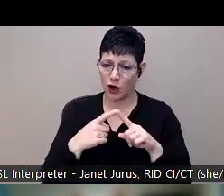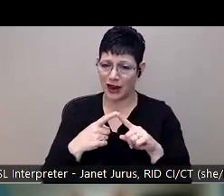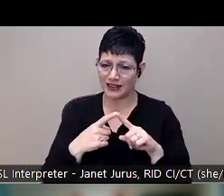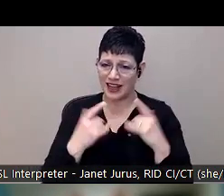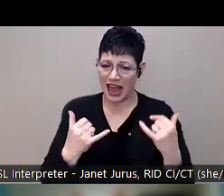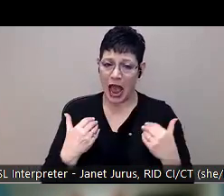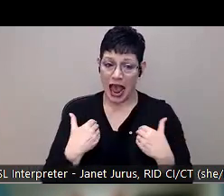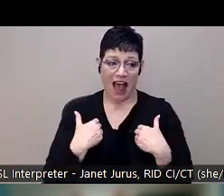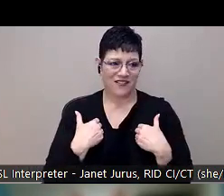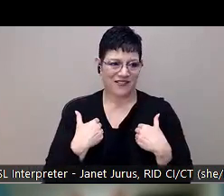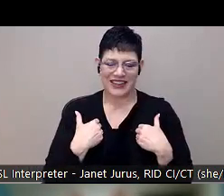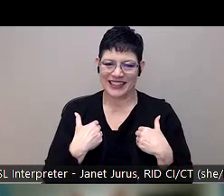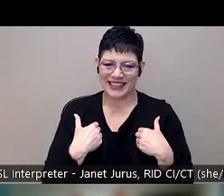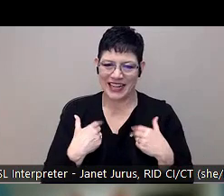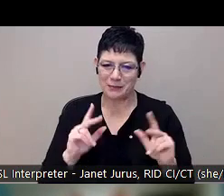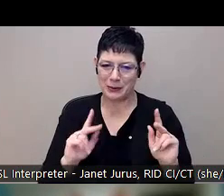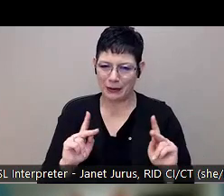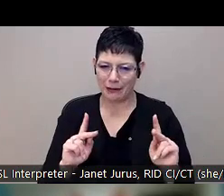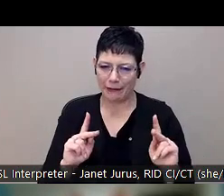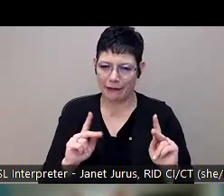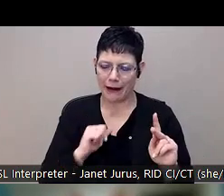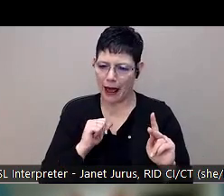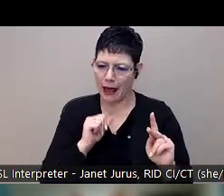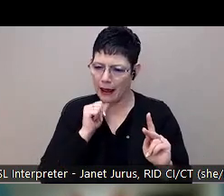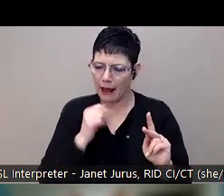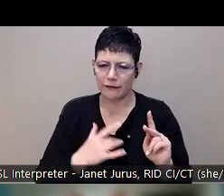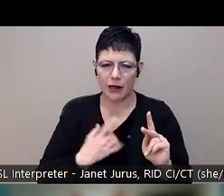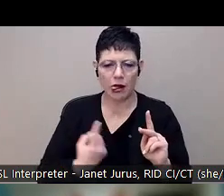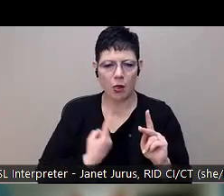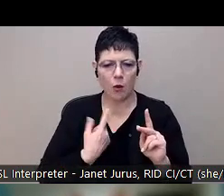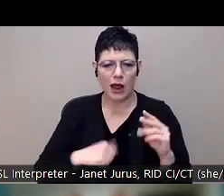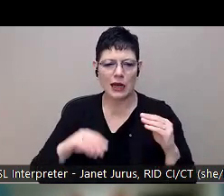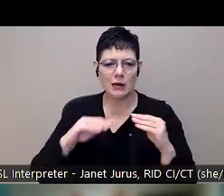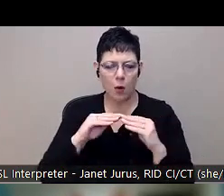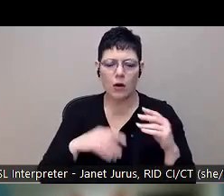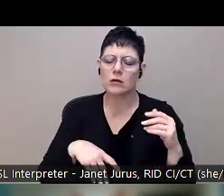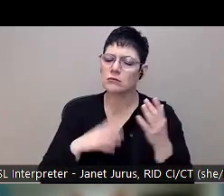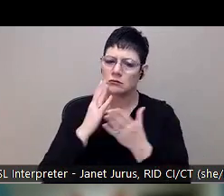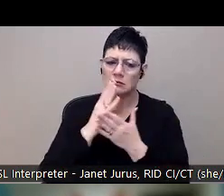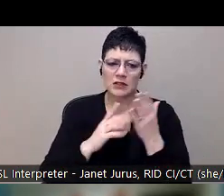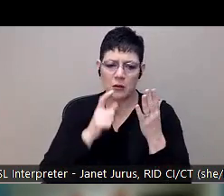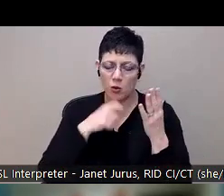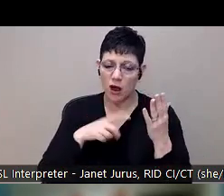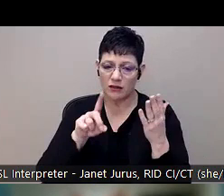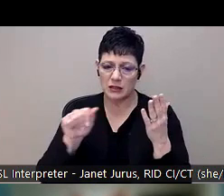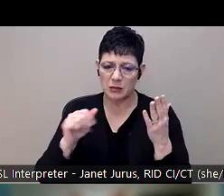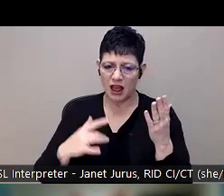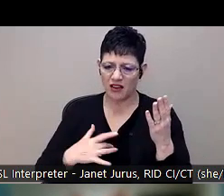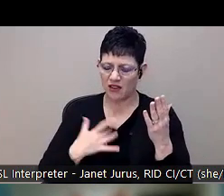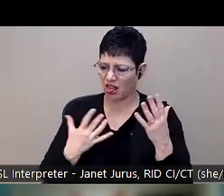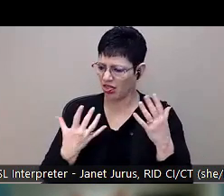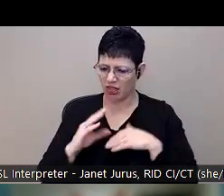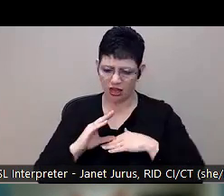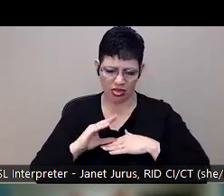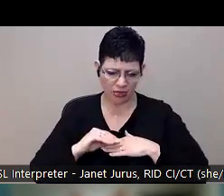feel like I'm not alone. Um, we've had kids with disabilities who felt very self-conscious about themselves and, um, singled out and